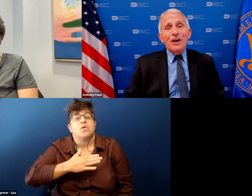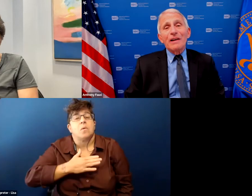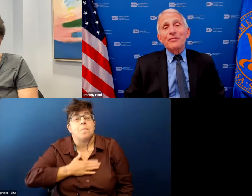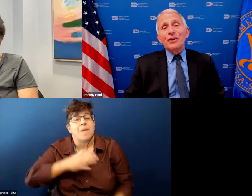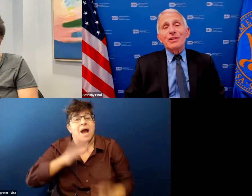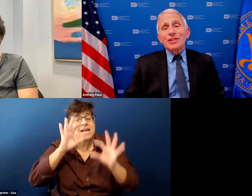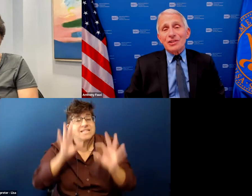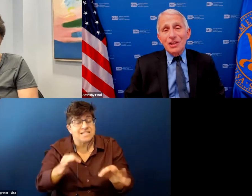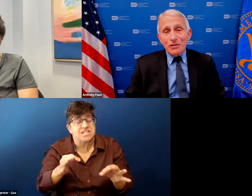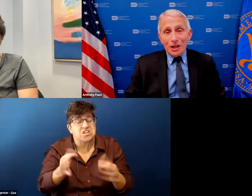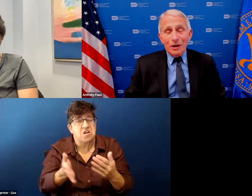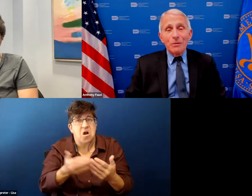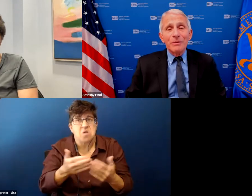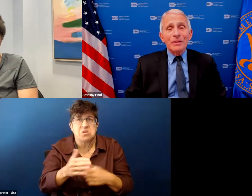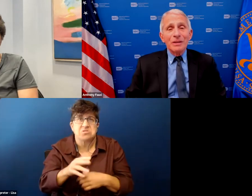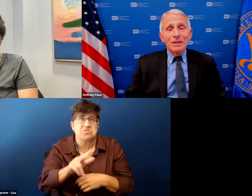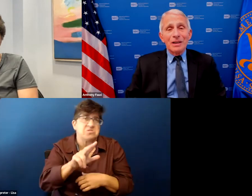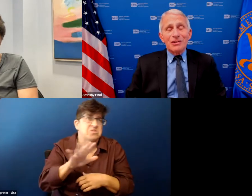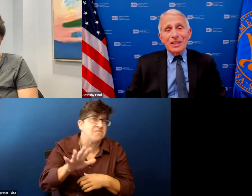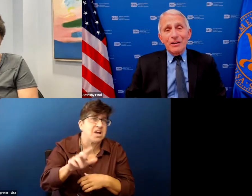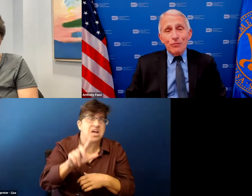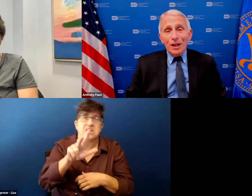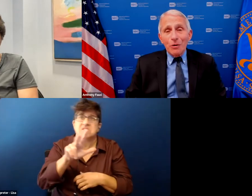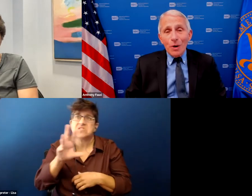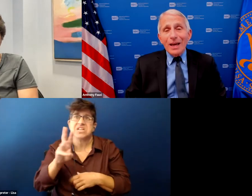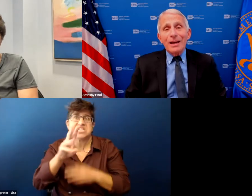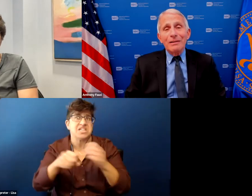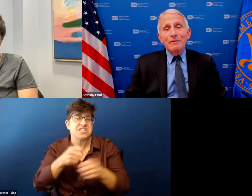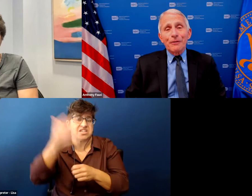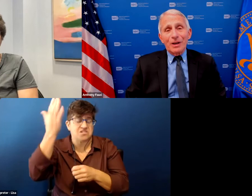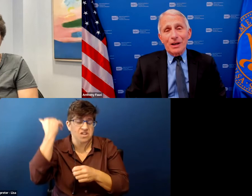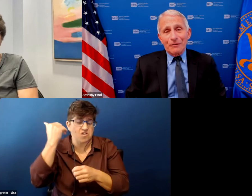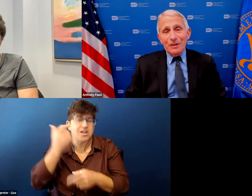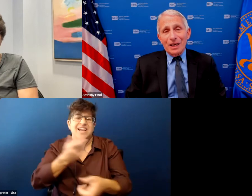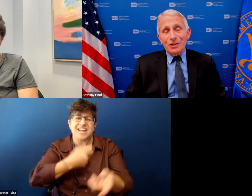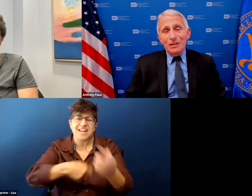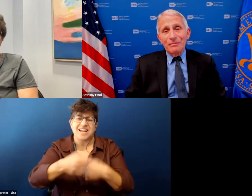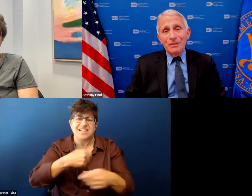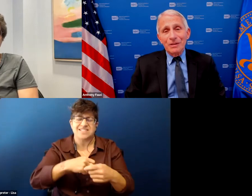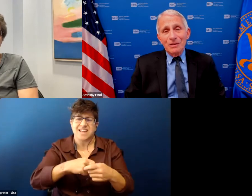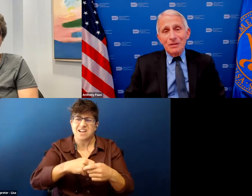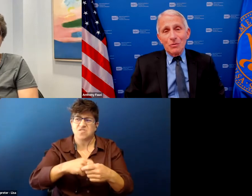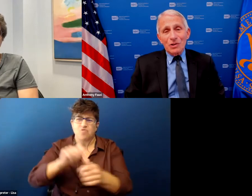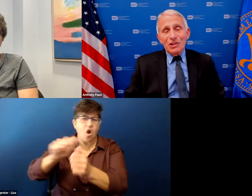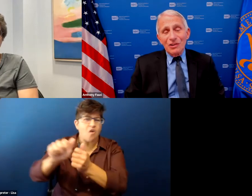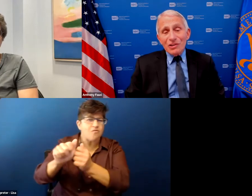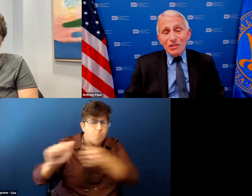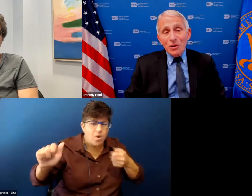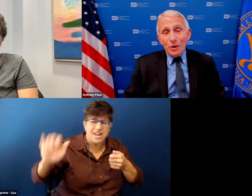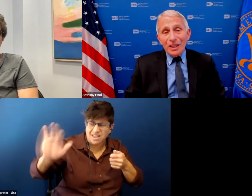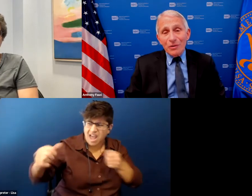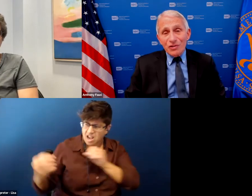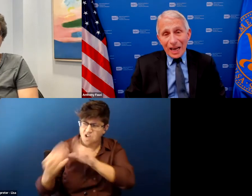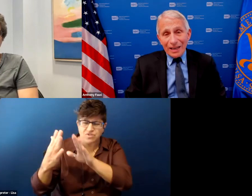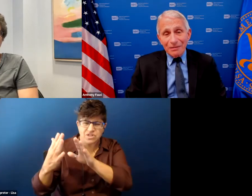35 36 years ago instead of running away from the confrontation was to listen